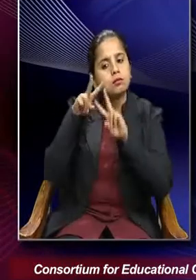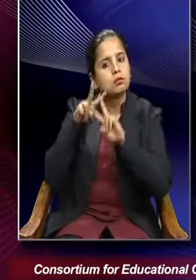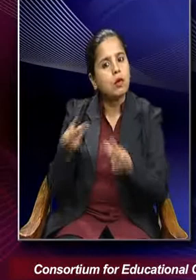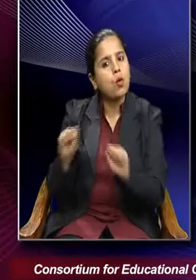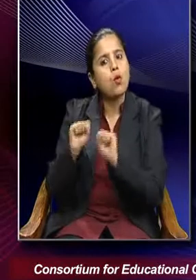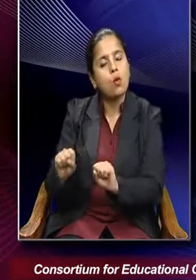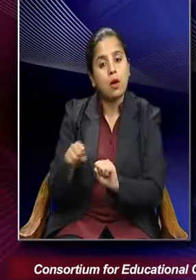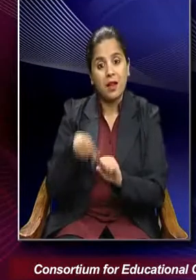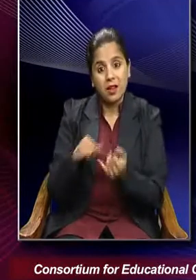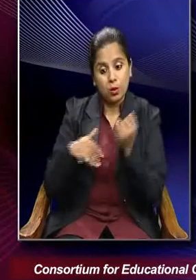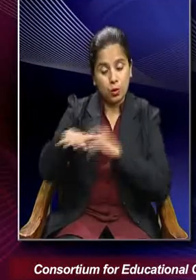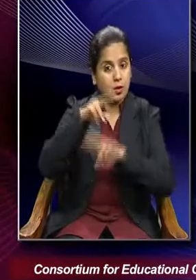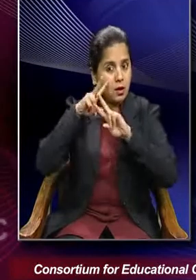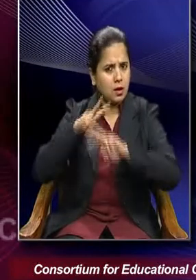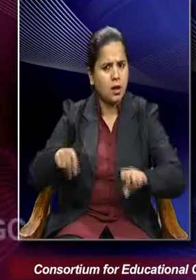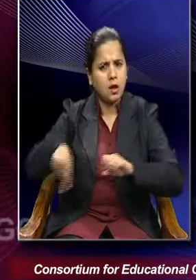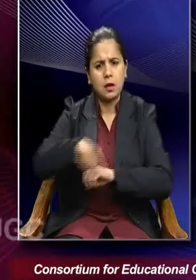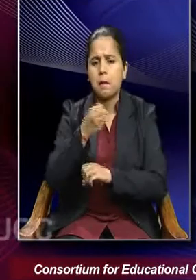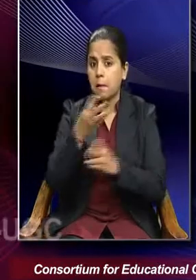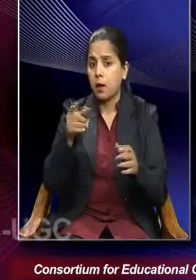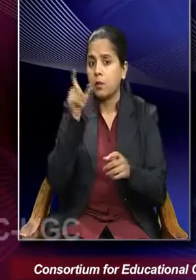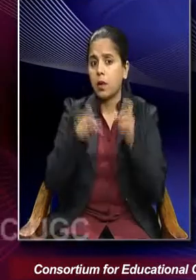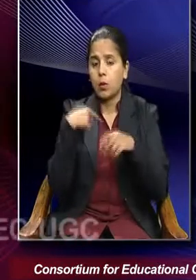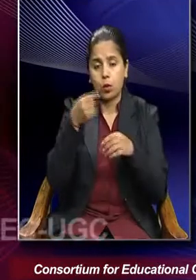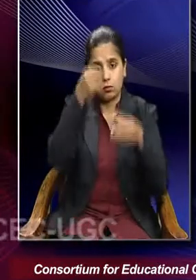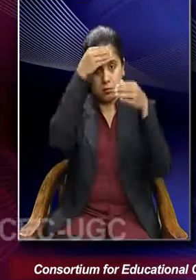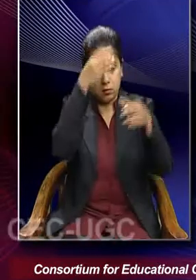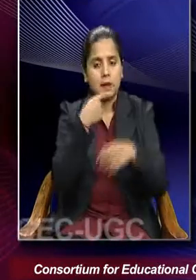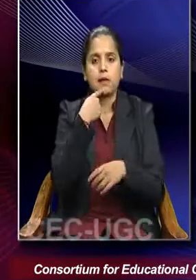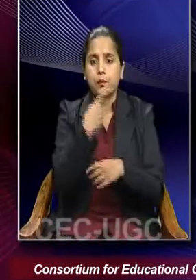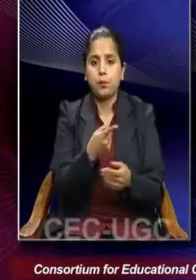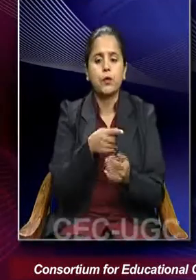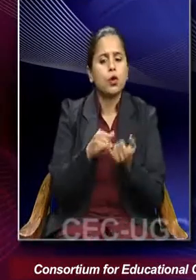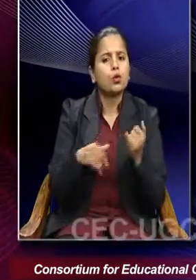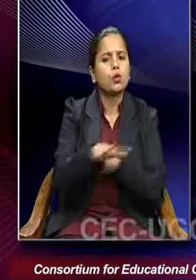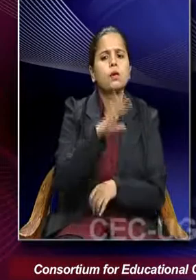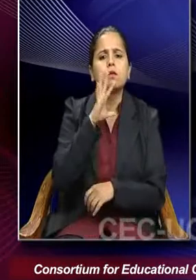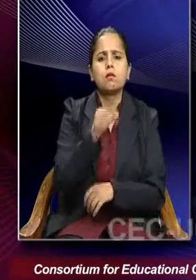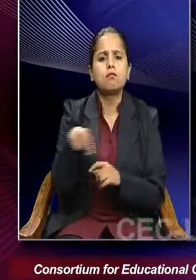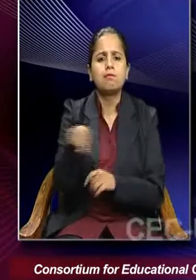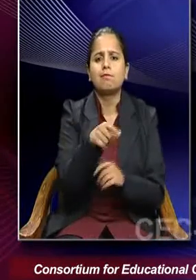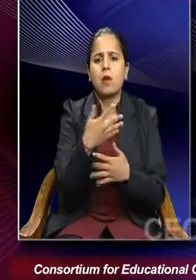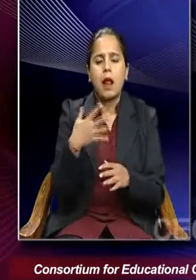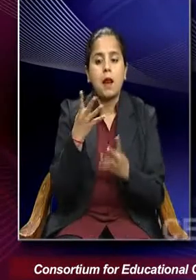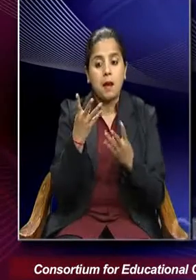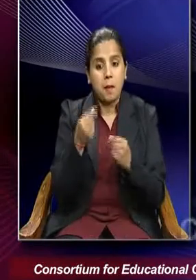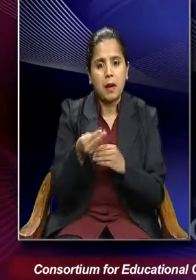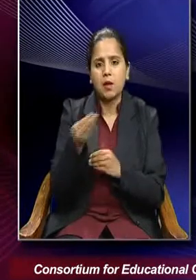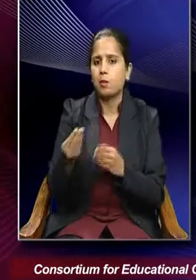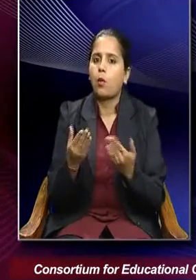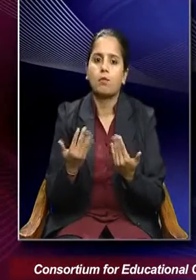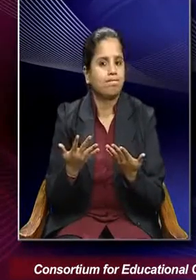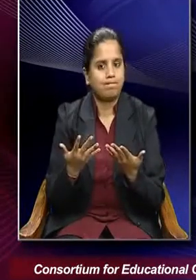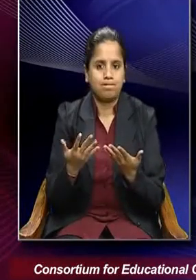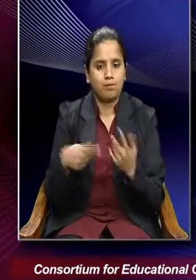interpretative sociologists, they said that social reality cannot be quantified. You cannot